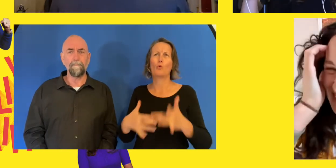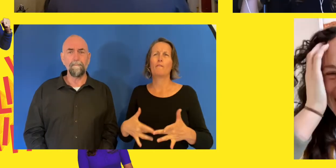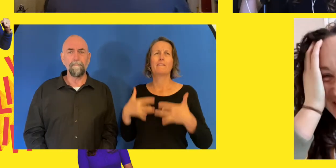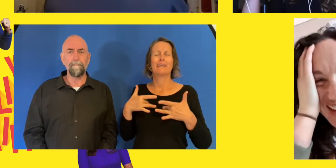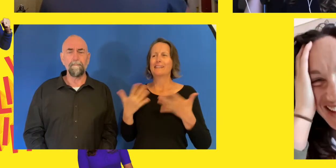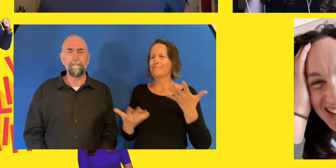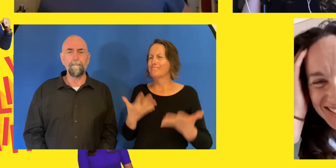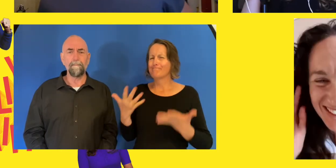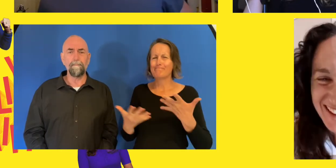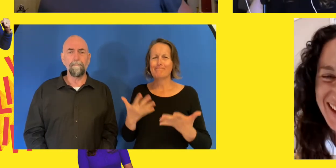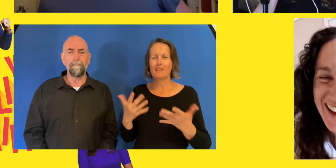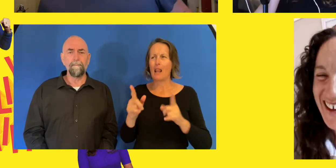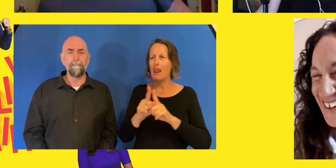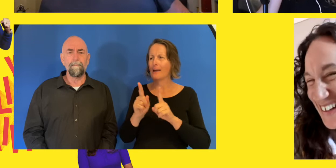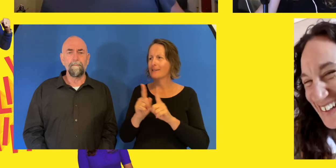Kurt? Cause I'm not there yet.